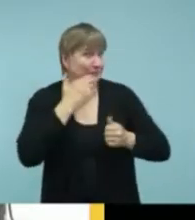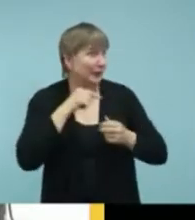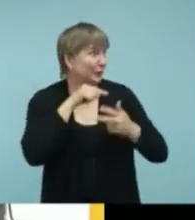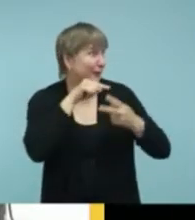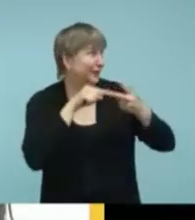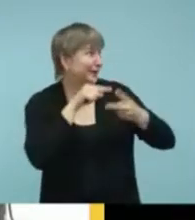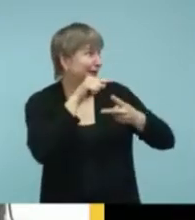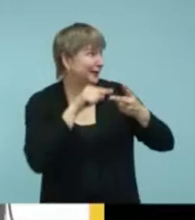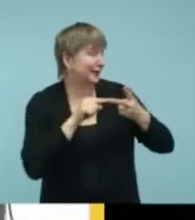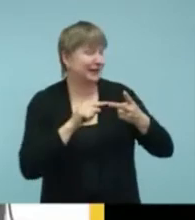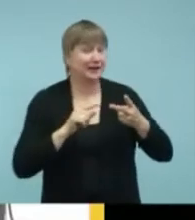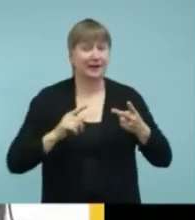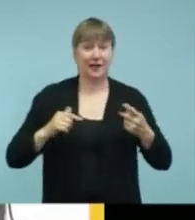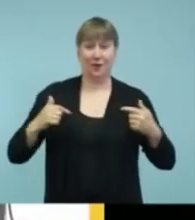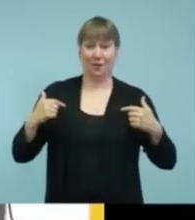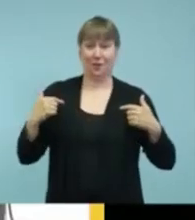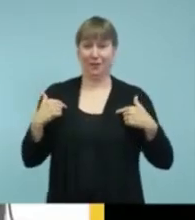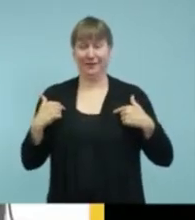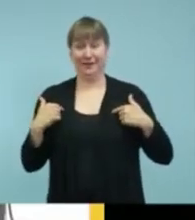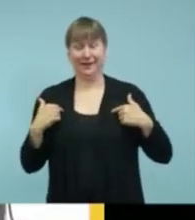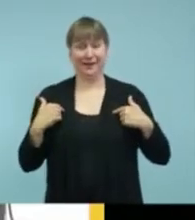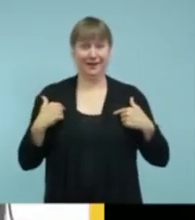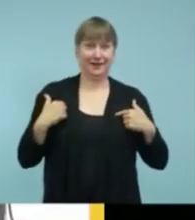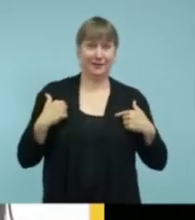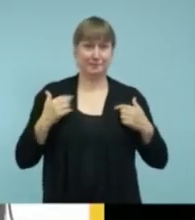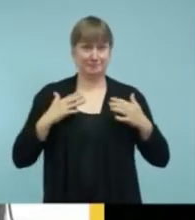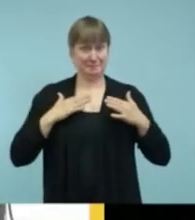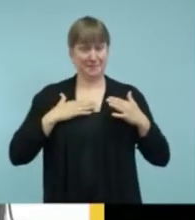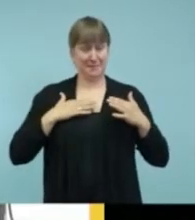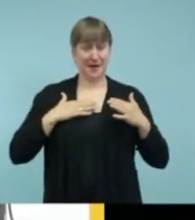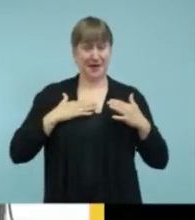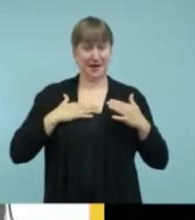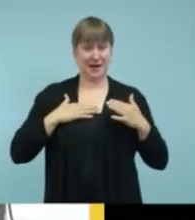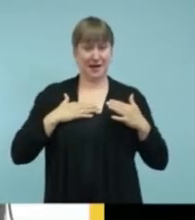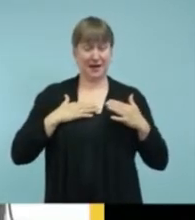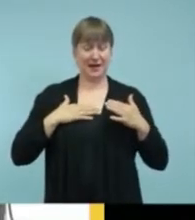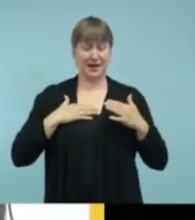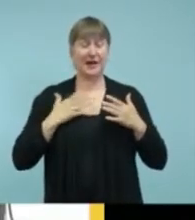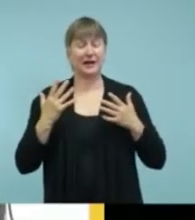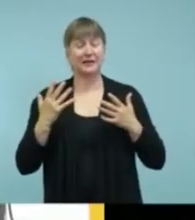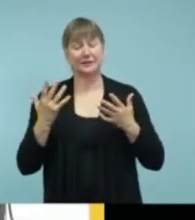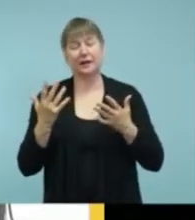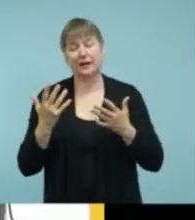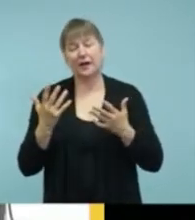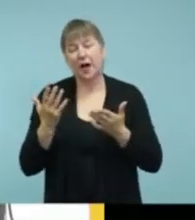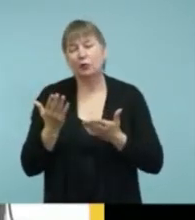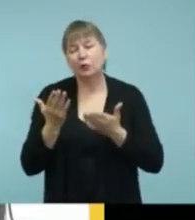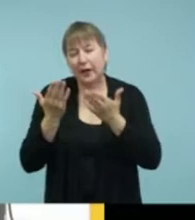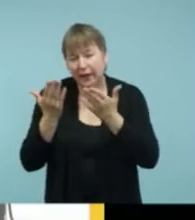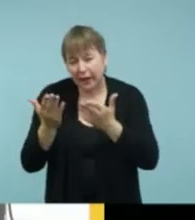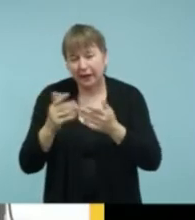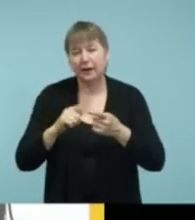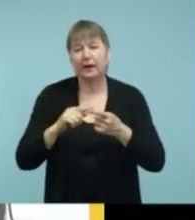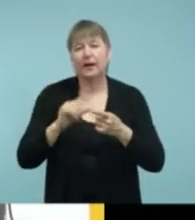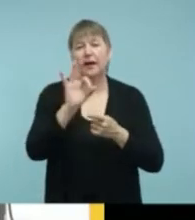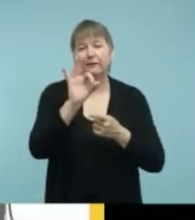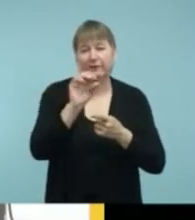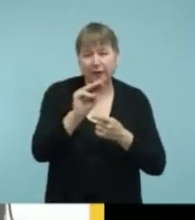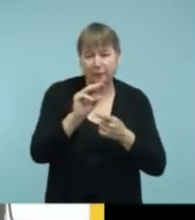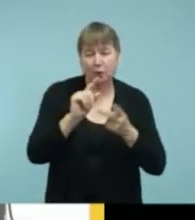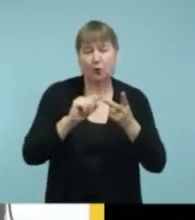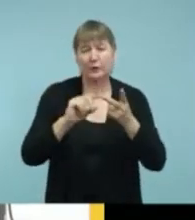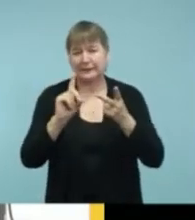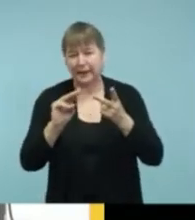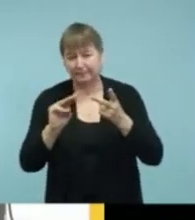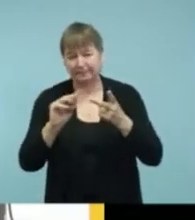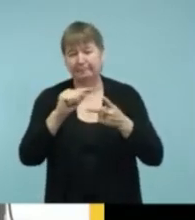if I had to make a choice, I would always recommend either like the FM system or the DM system. There's a